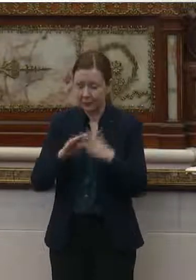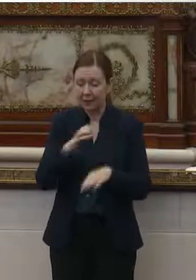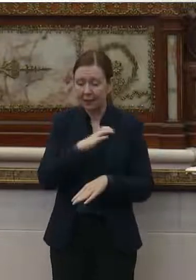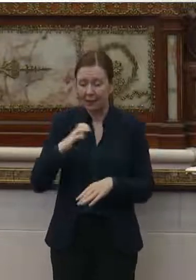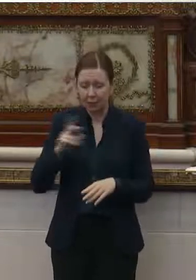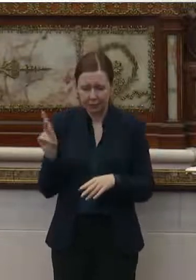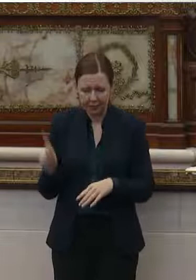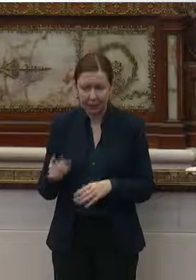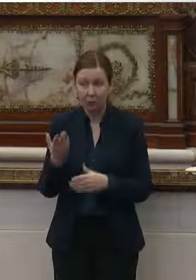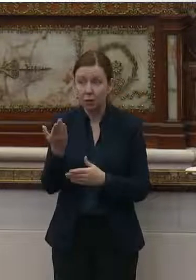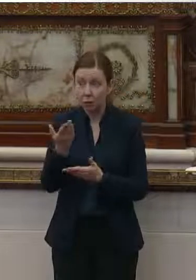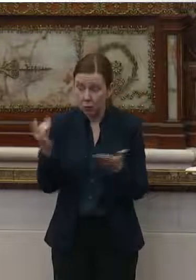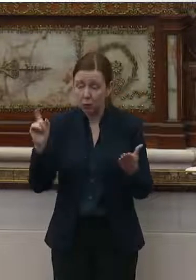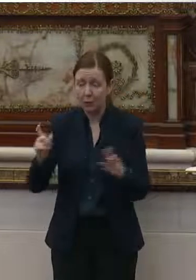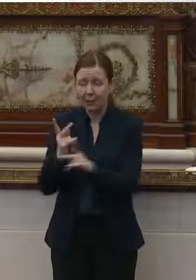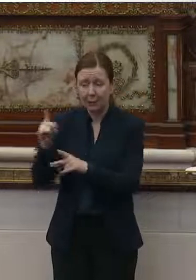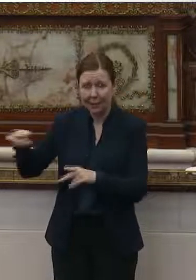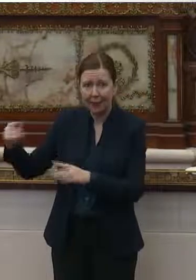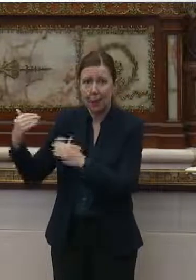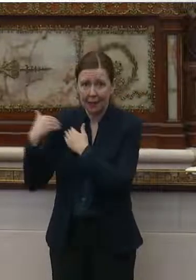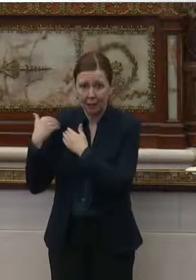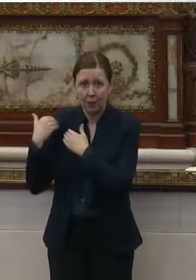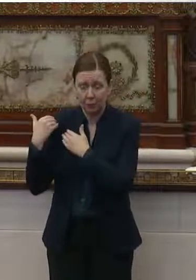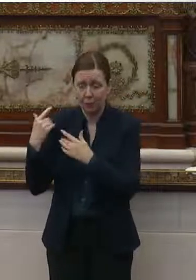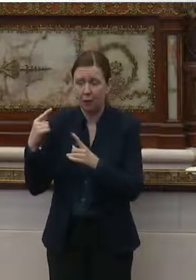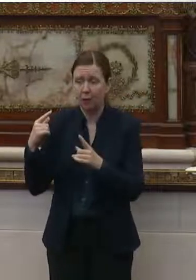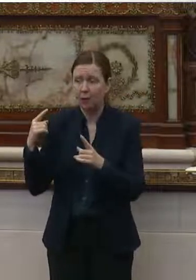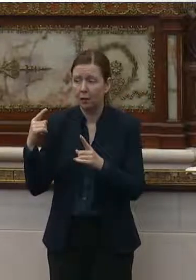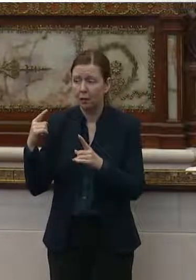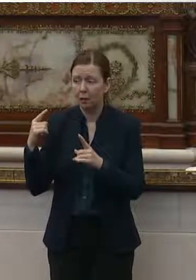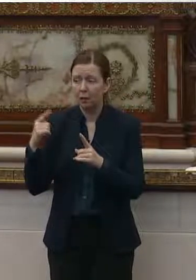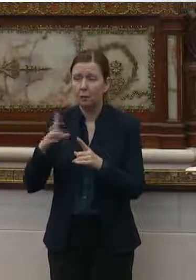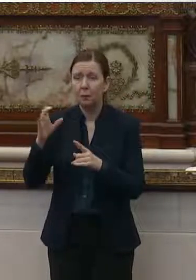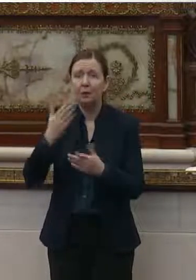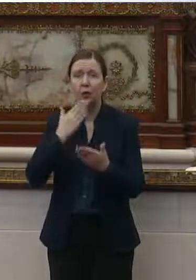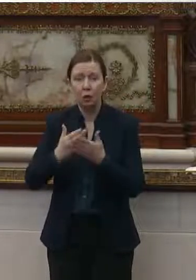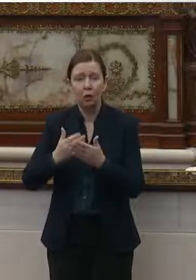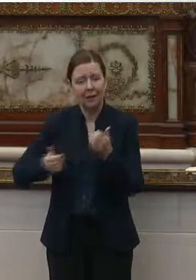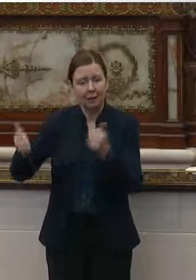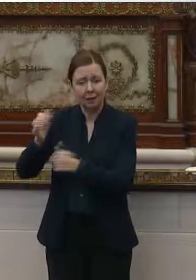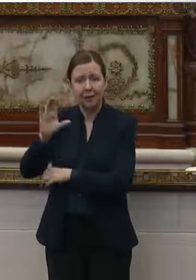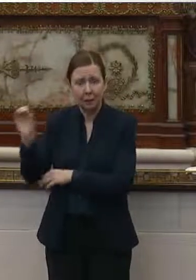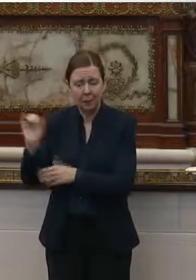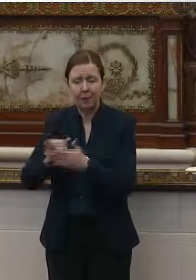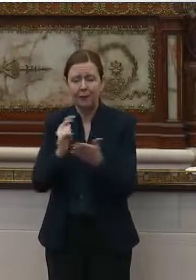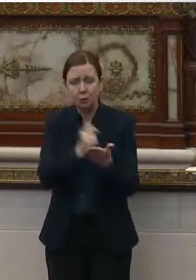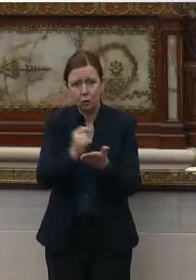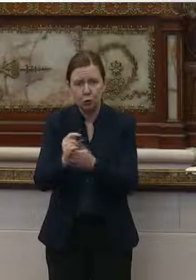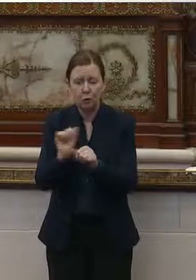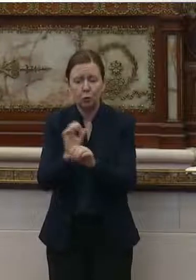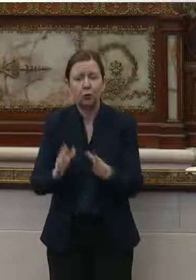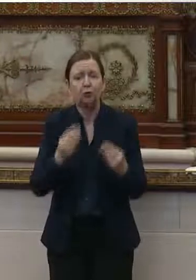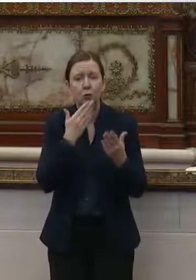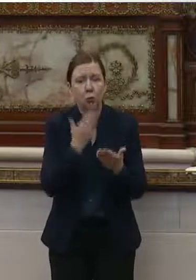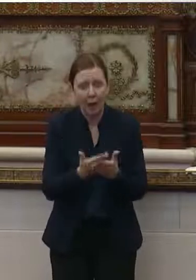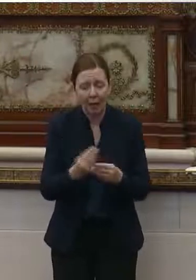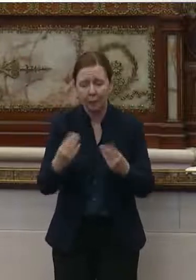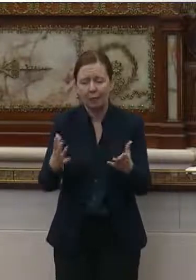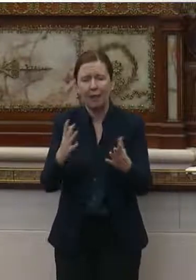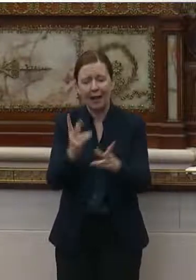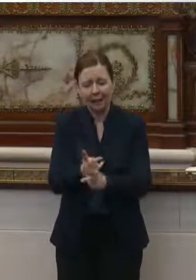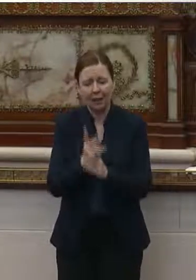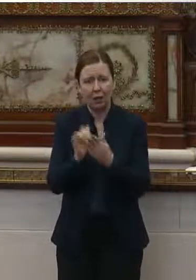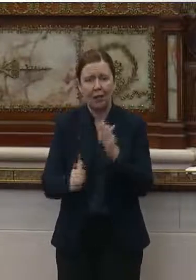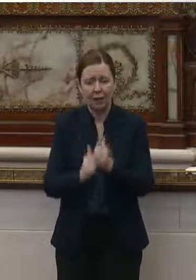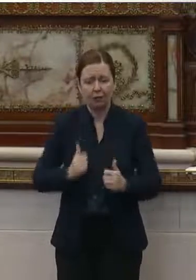Philadelphia, you should be holding them accountable to being a good employer that treats its workers well and providing the care that every resident